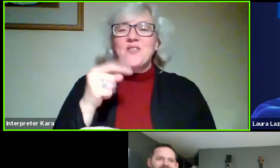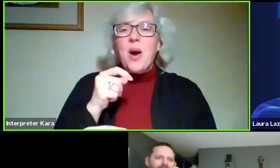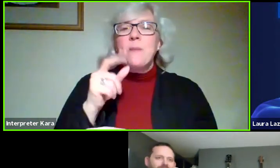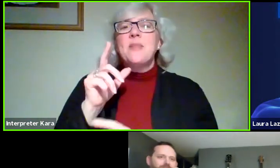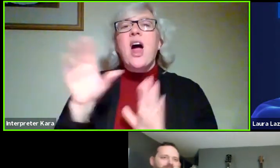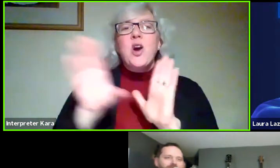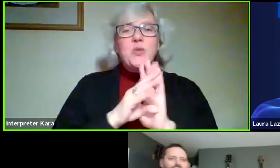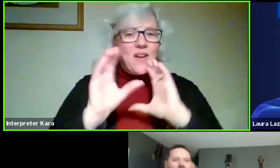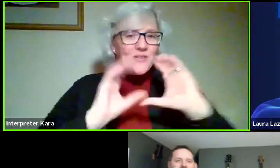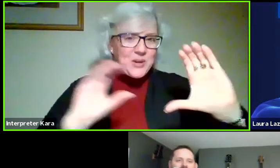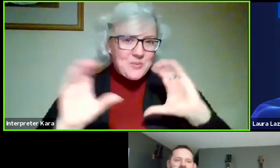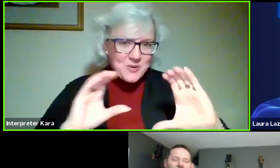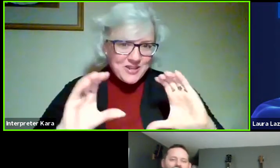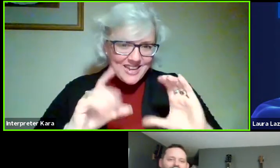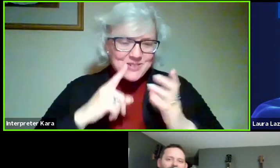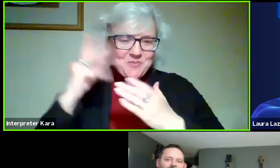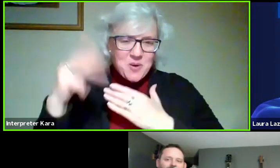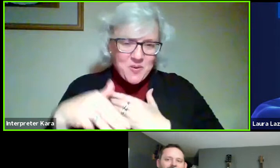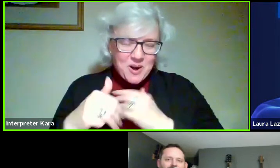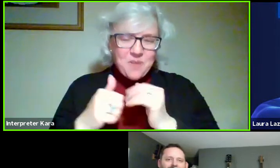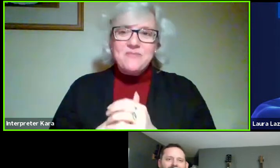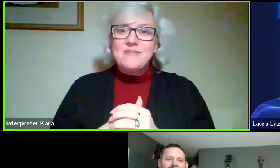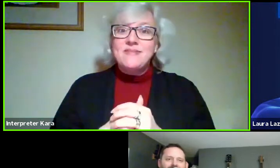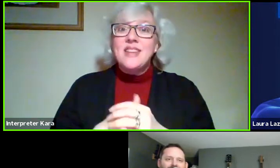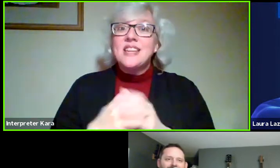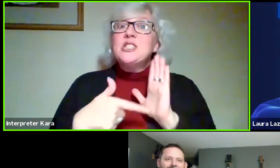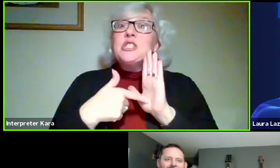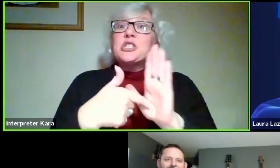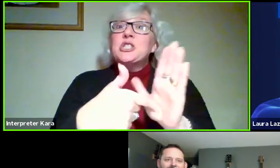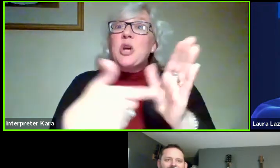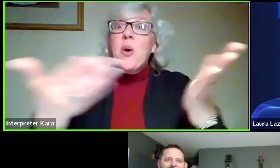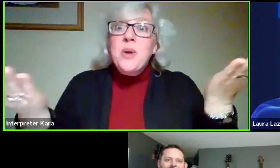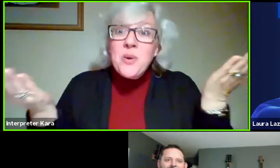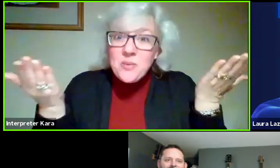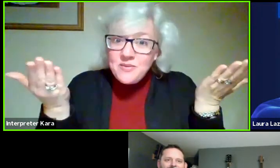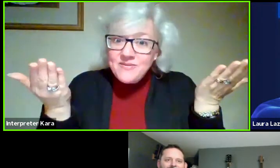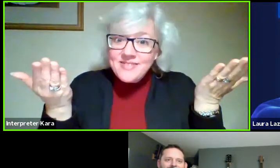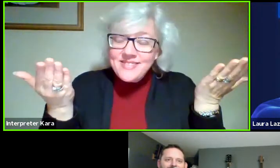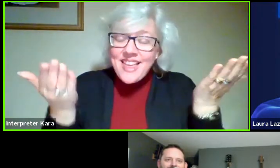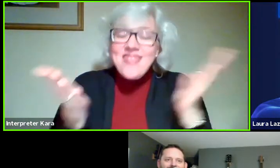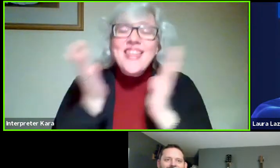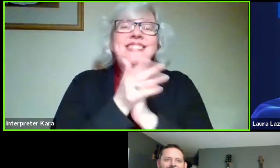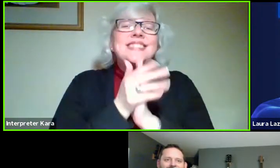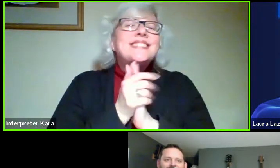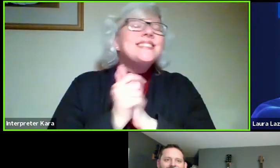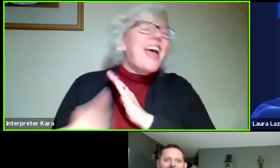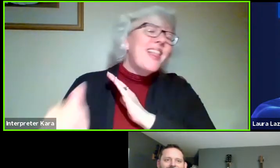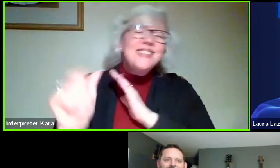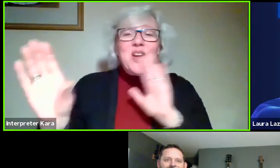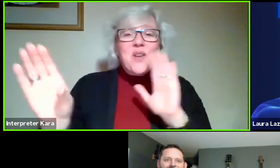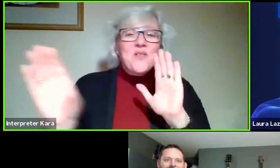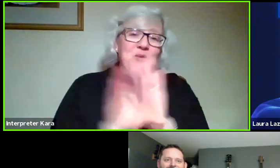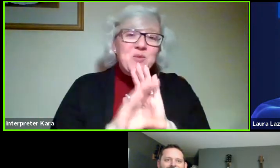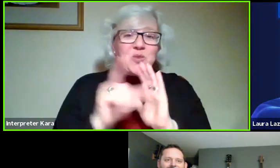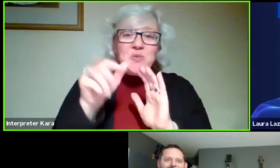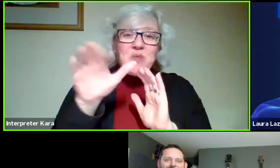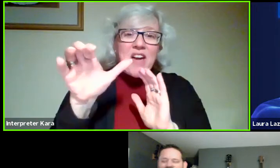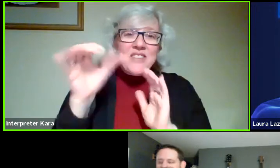our graphic communications program, just to show you that the talents of a graphic designer